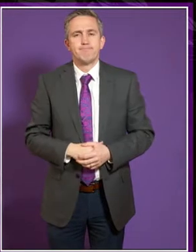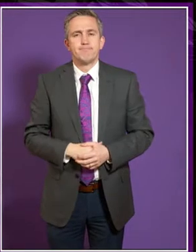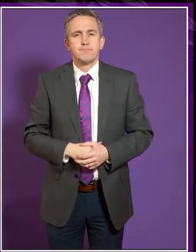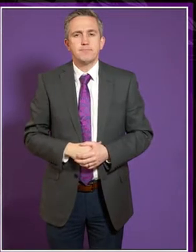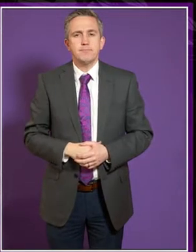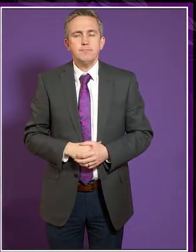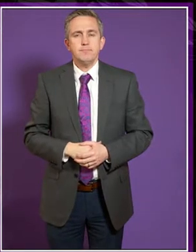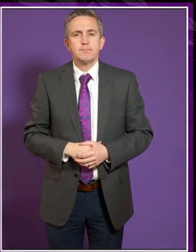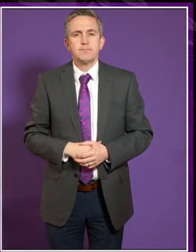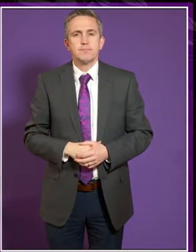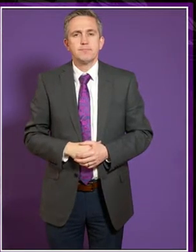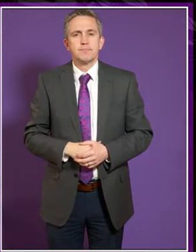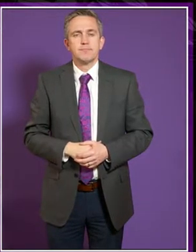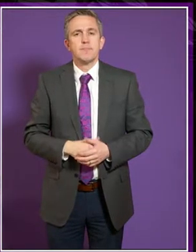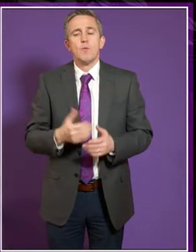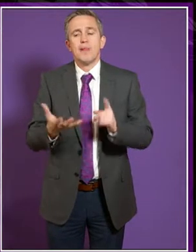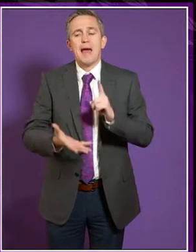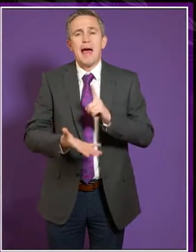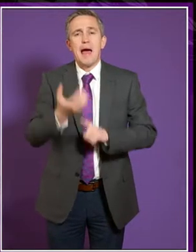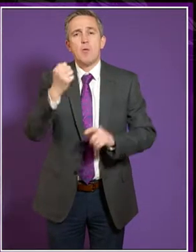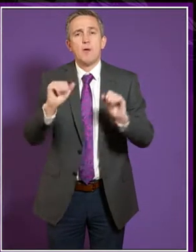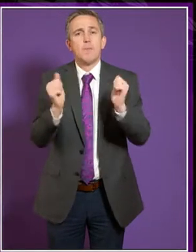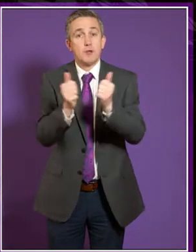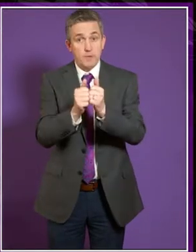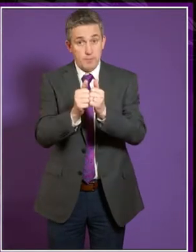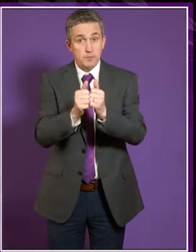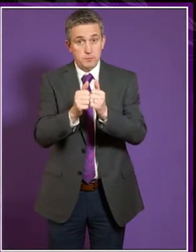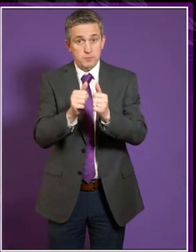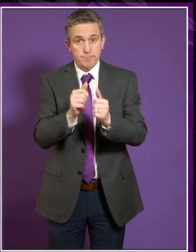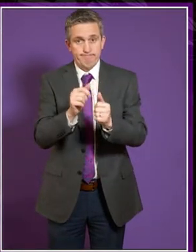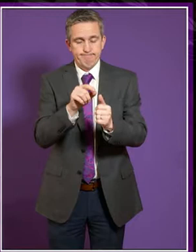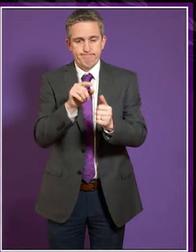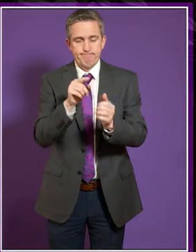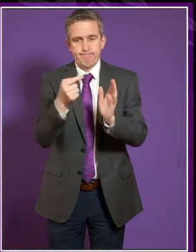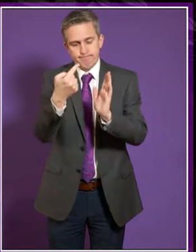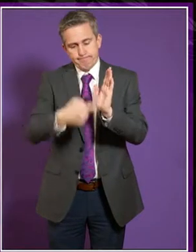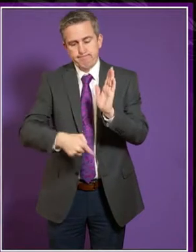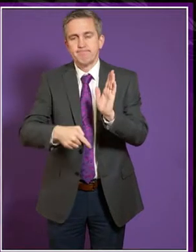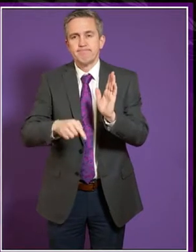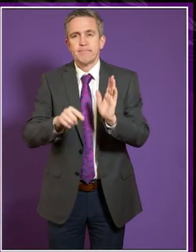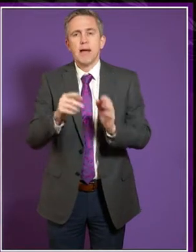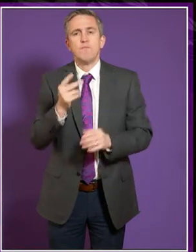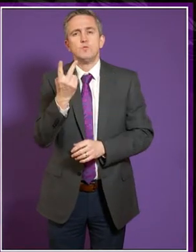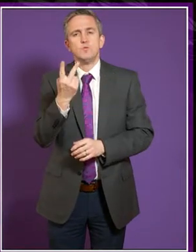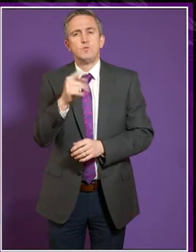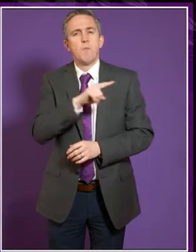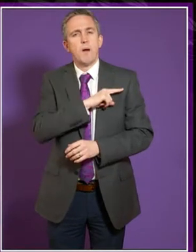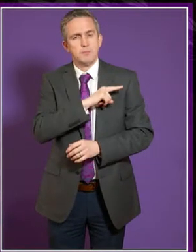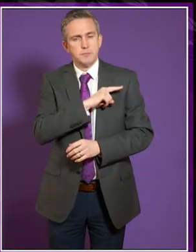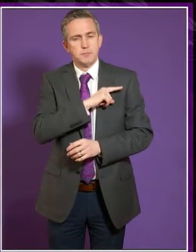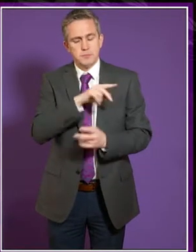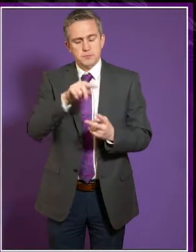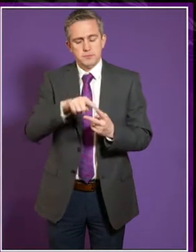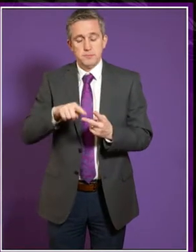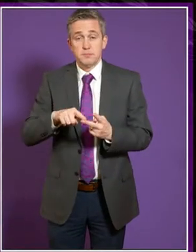specific comment I was trying to make in relation to outcome agreements is that they really serve two purposes. I I think